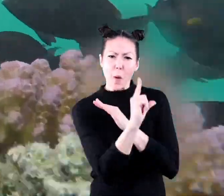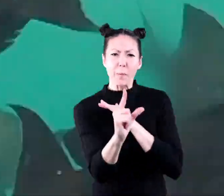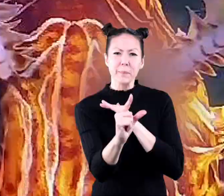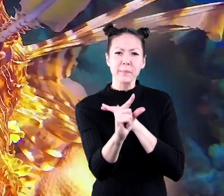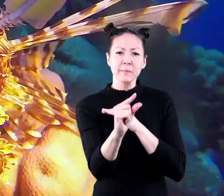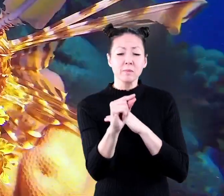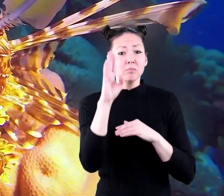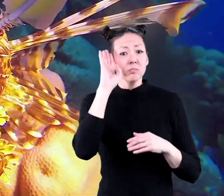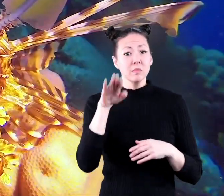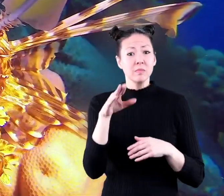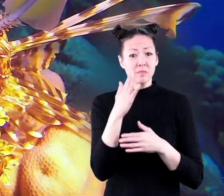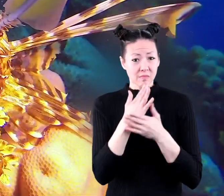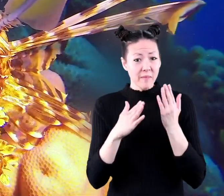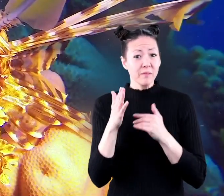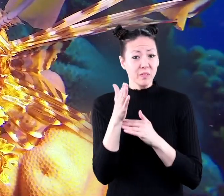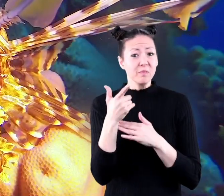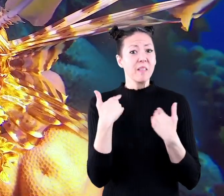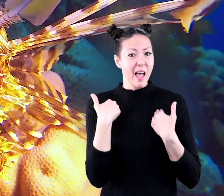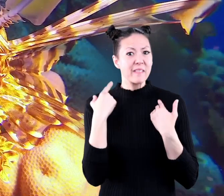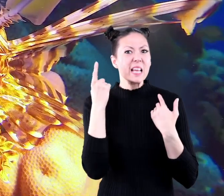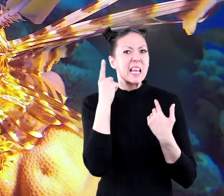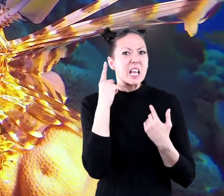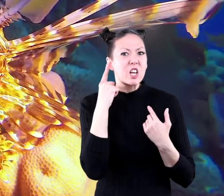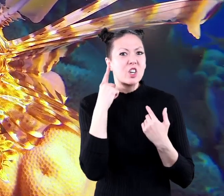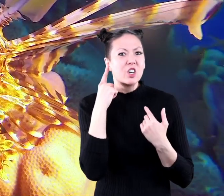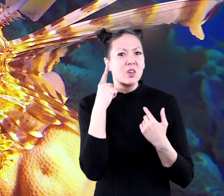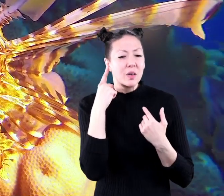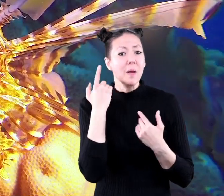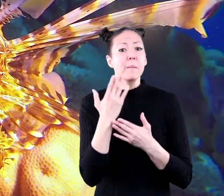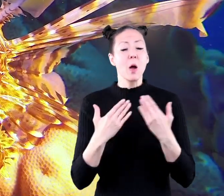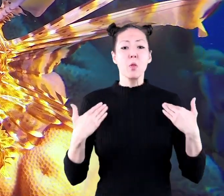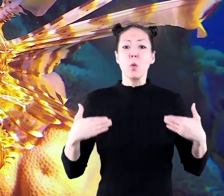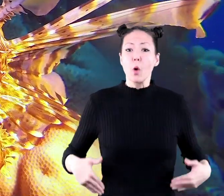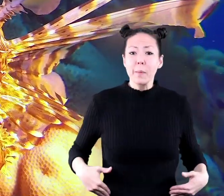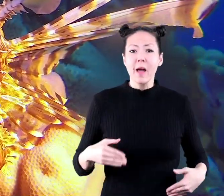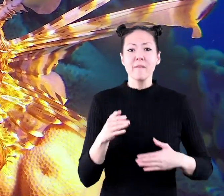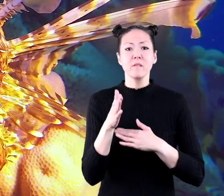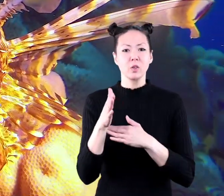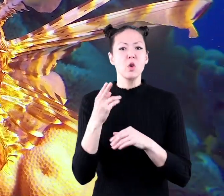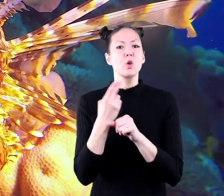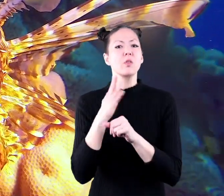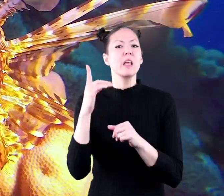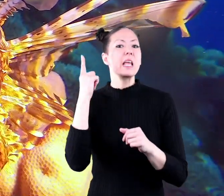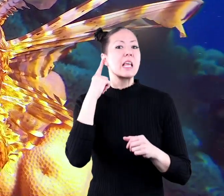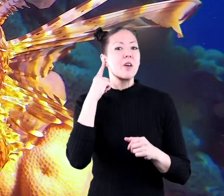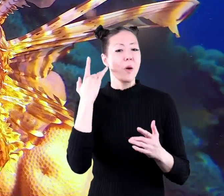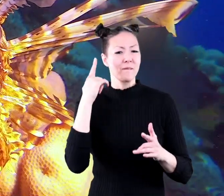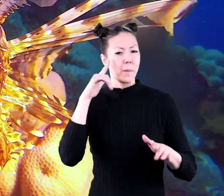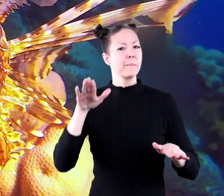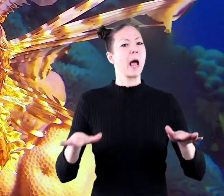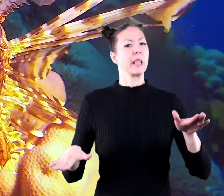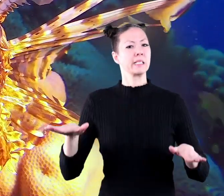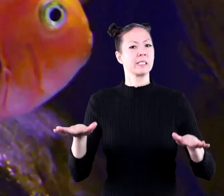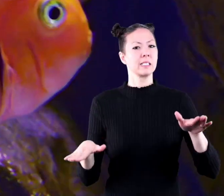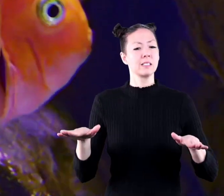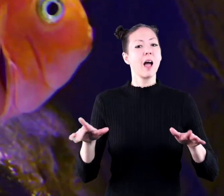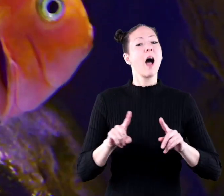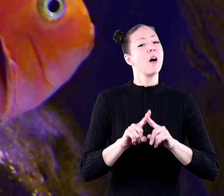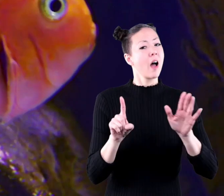did you know that fish have ears both humans and fish use their ears for balance